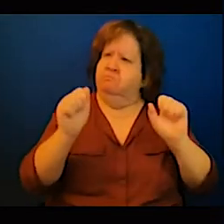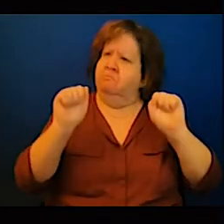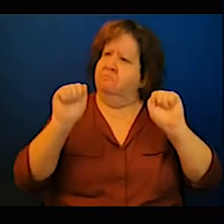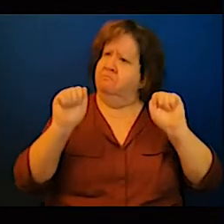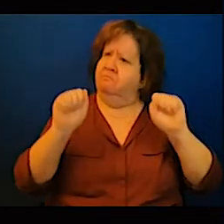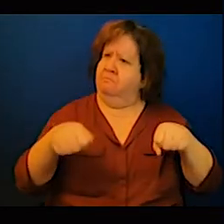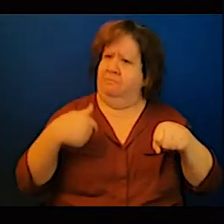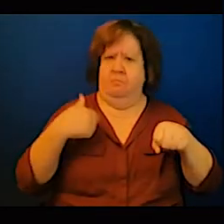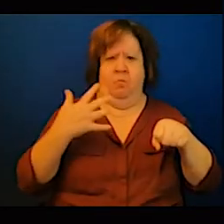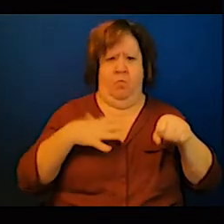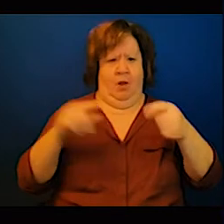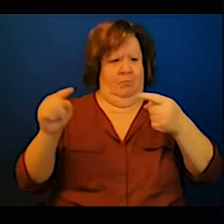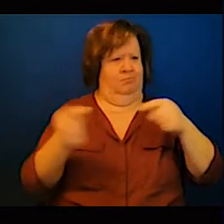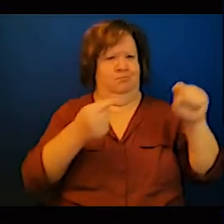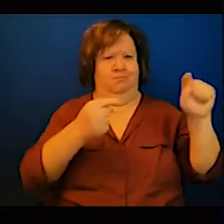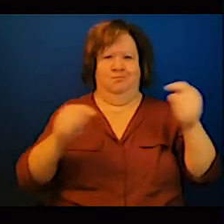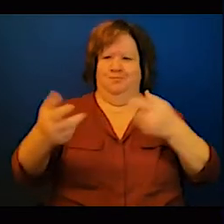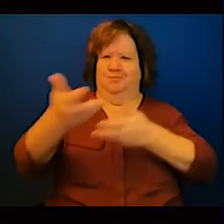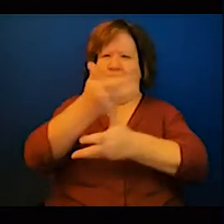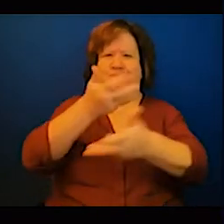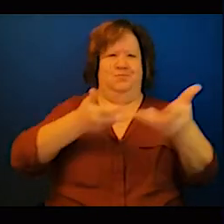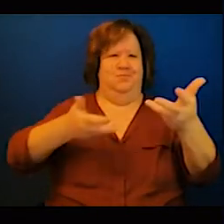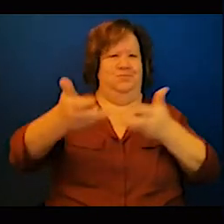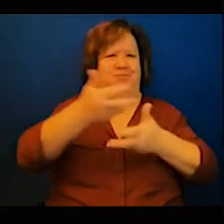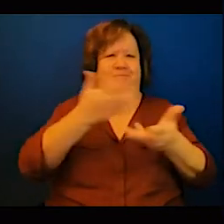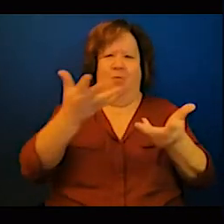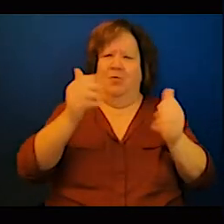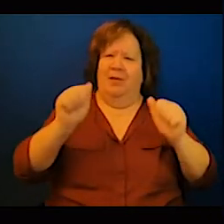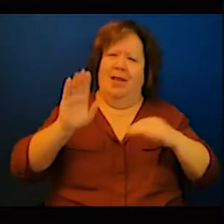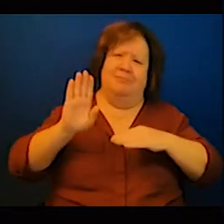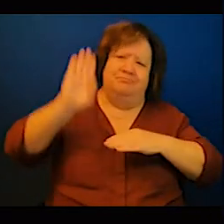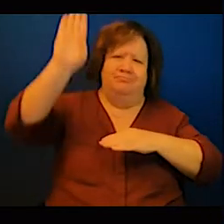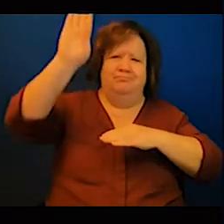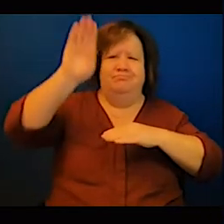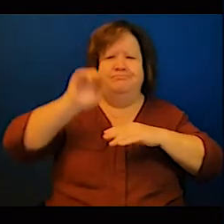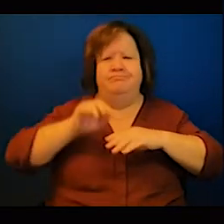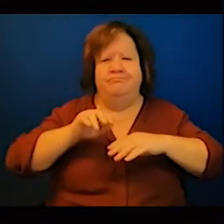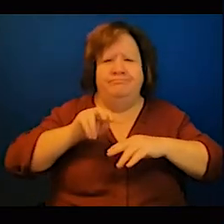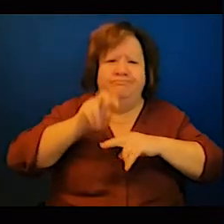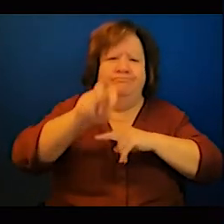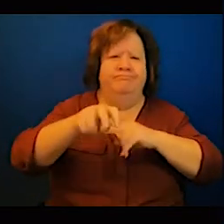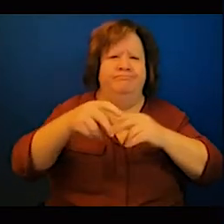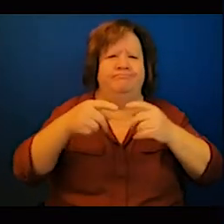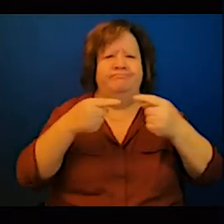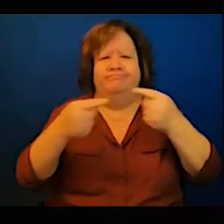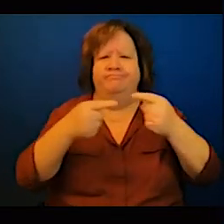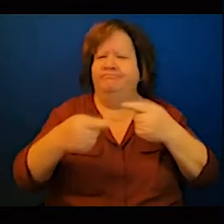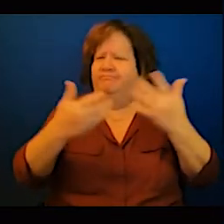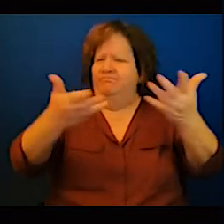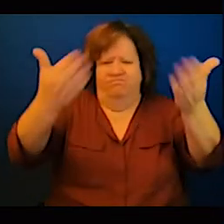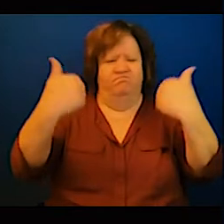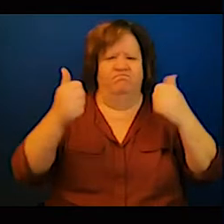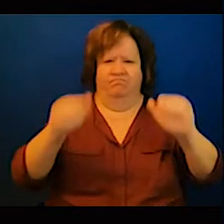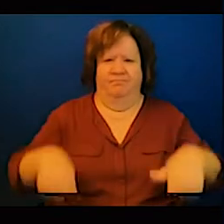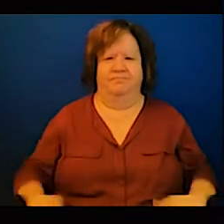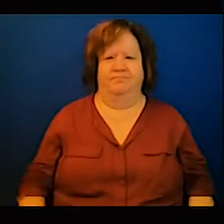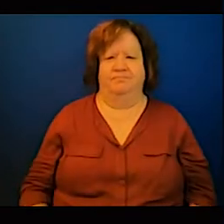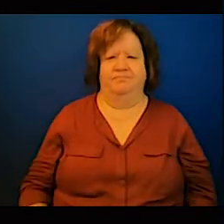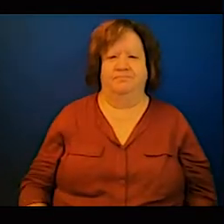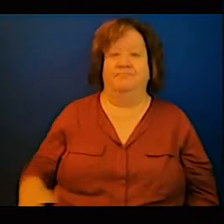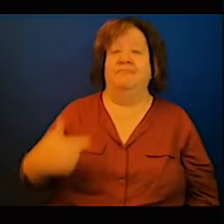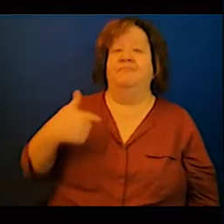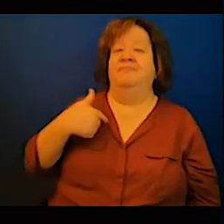So thank you very much, Bitsa, and building on also the broader